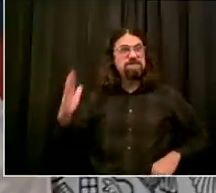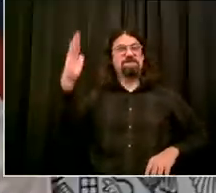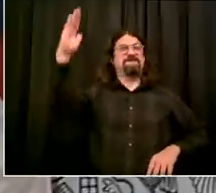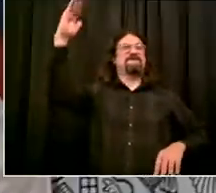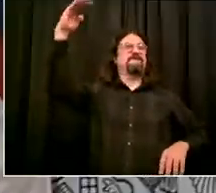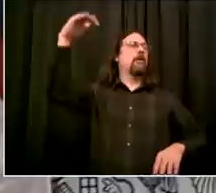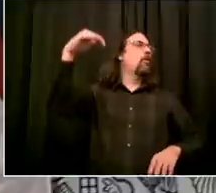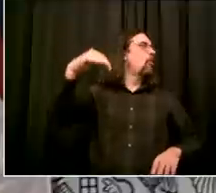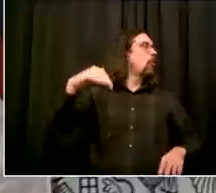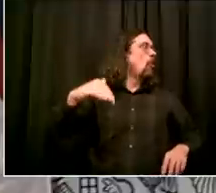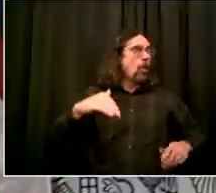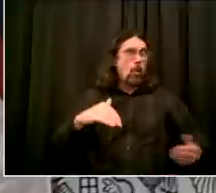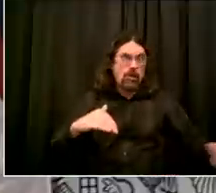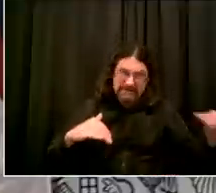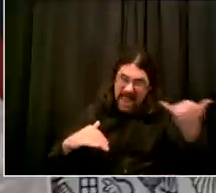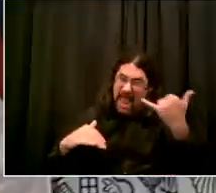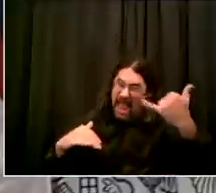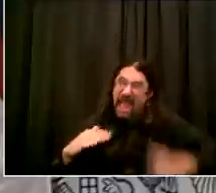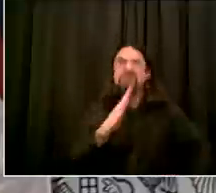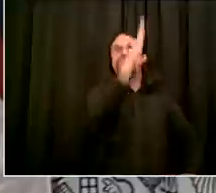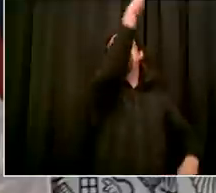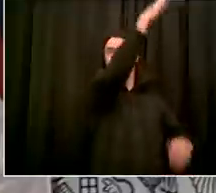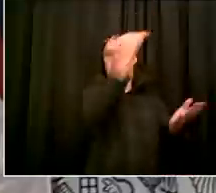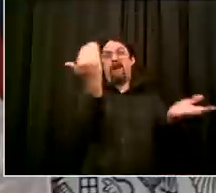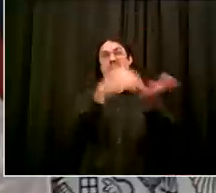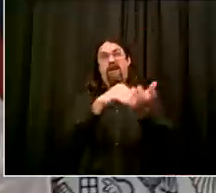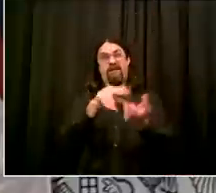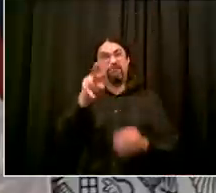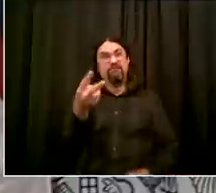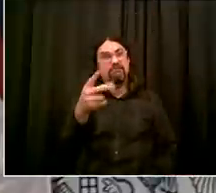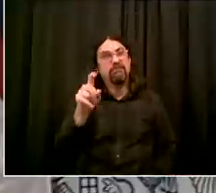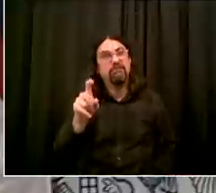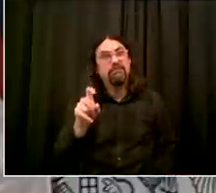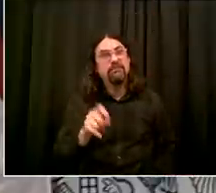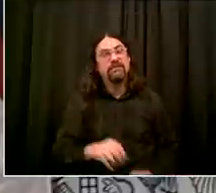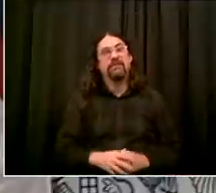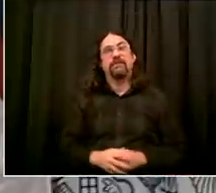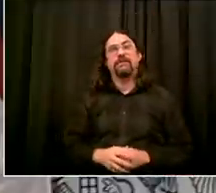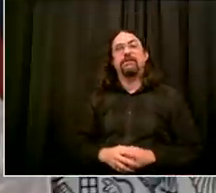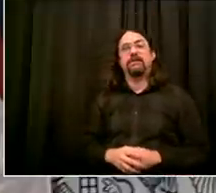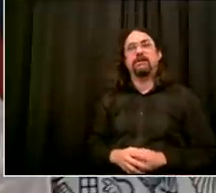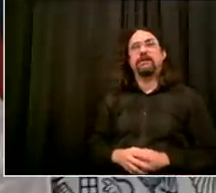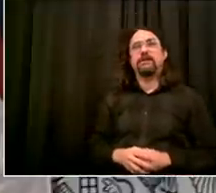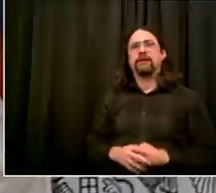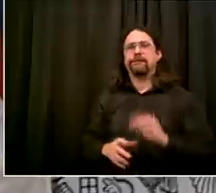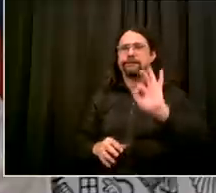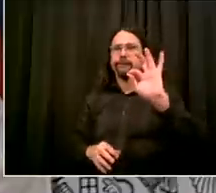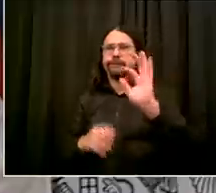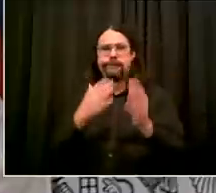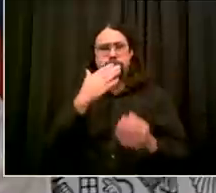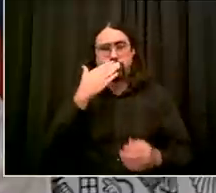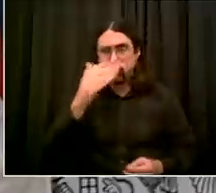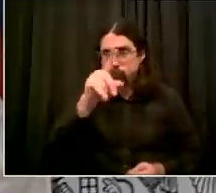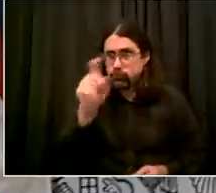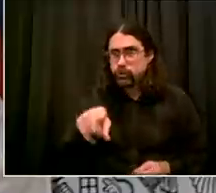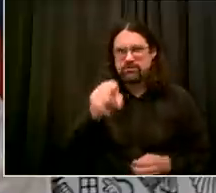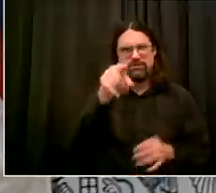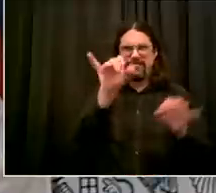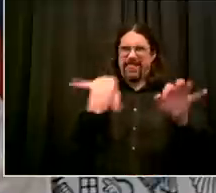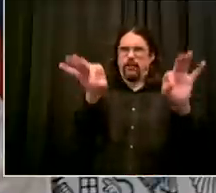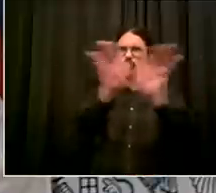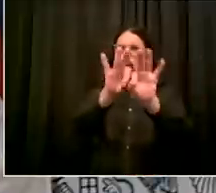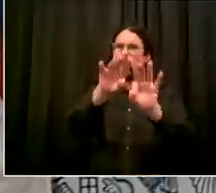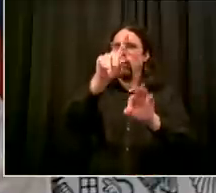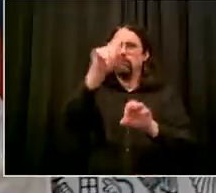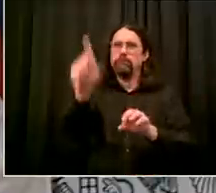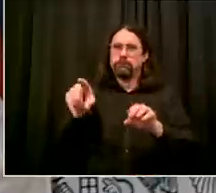question rich i'll start and i want dr varma and dr chakshi to weigh in as well uh look we're watching the situation very carefully